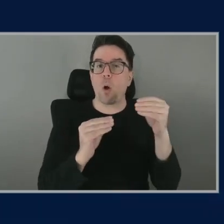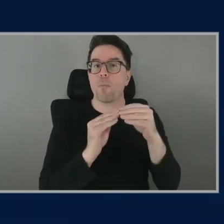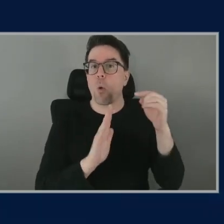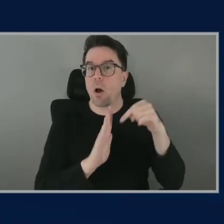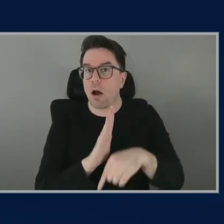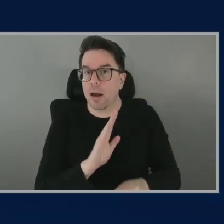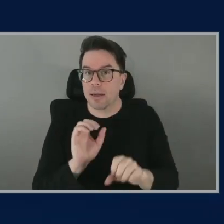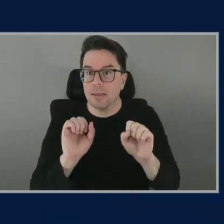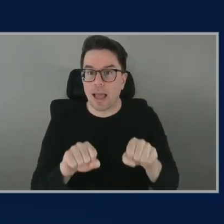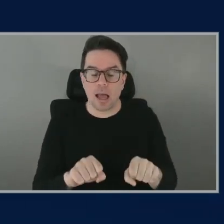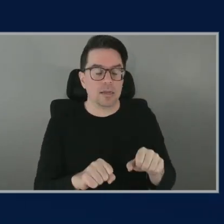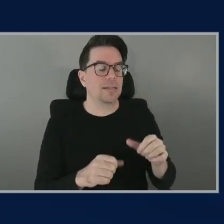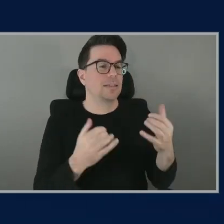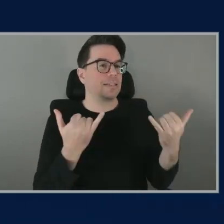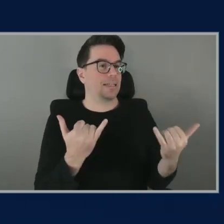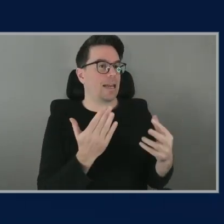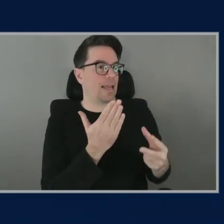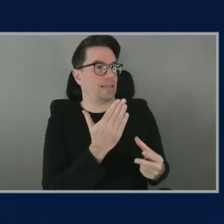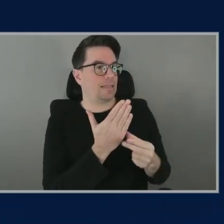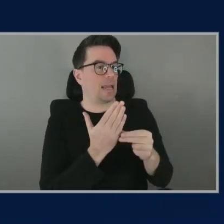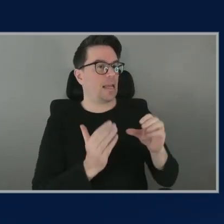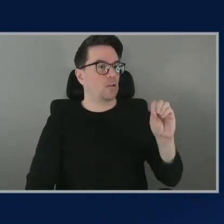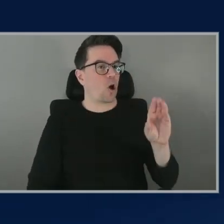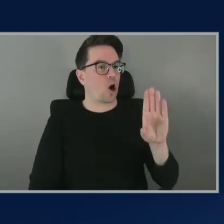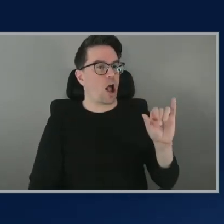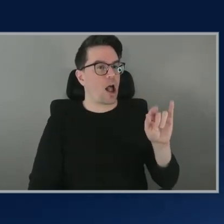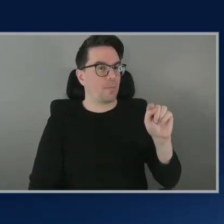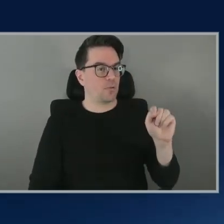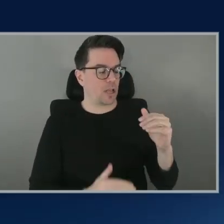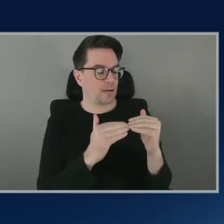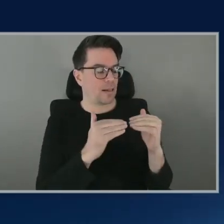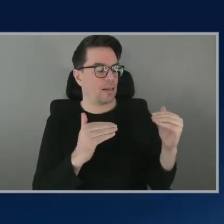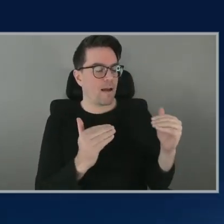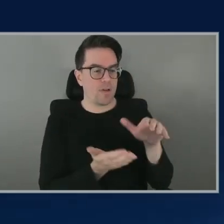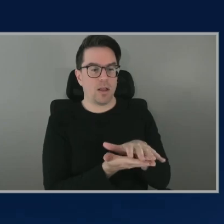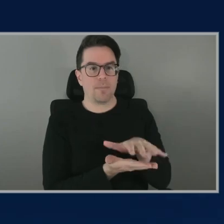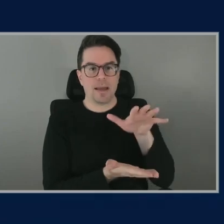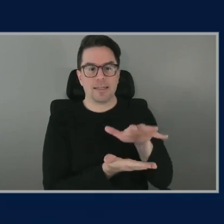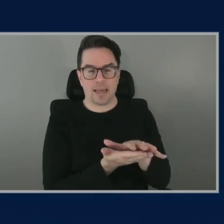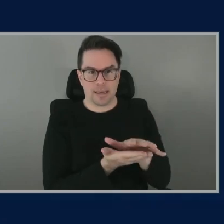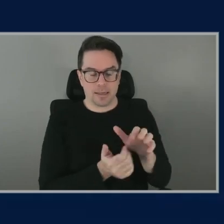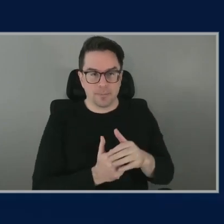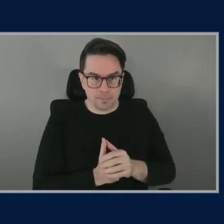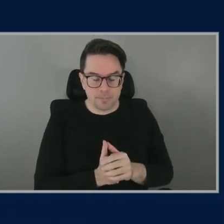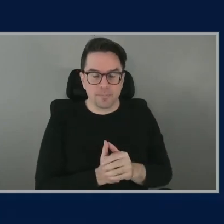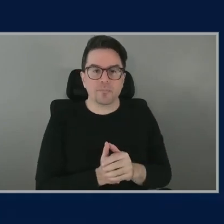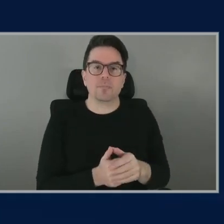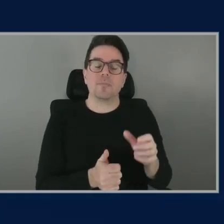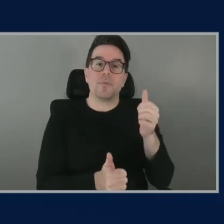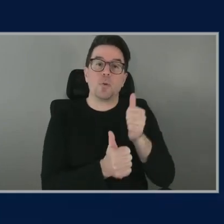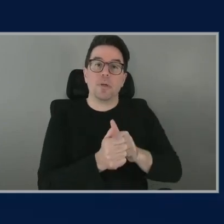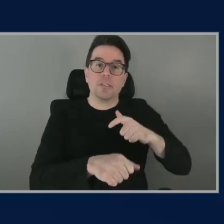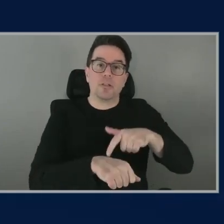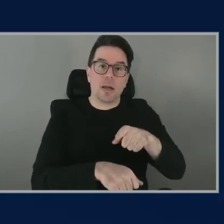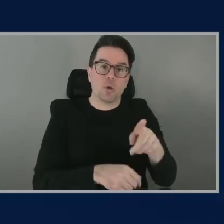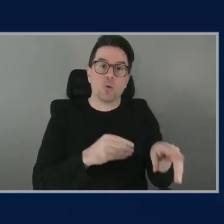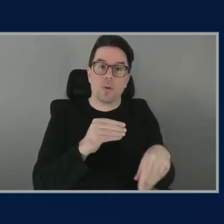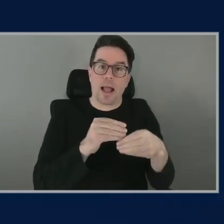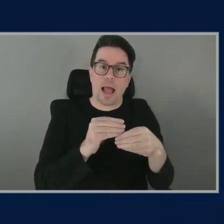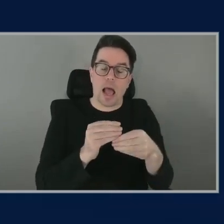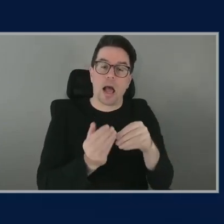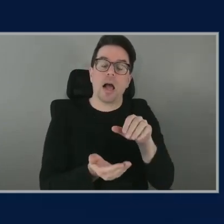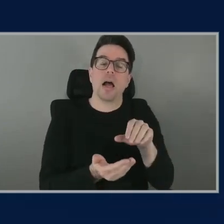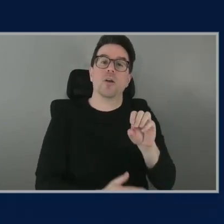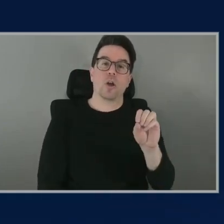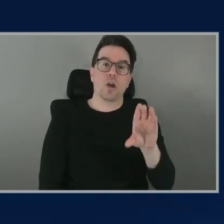level tags the ones that we're talking about this is object level metadata so every single time you you add uh an object to your